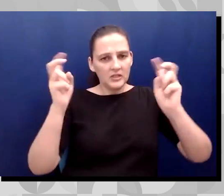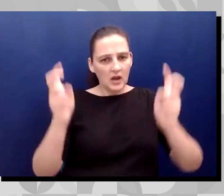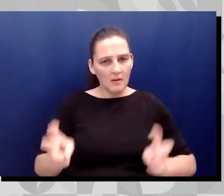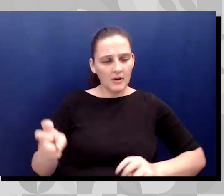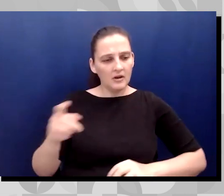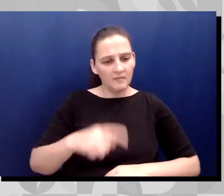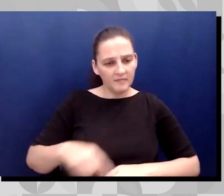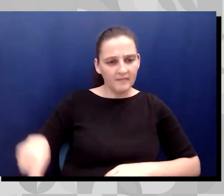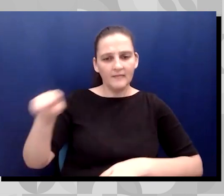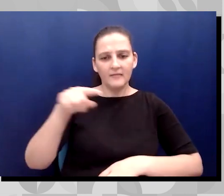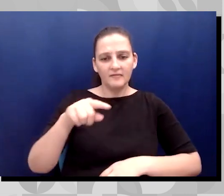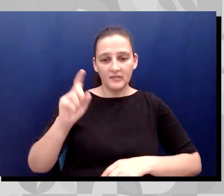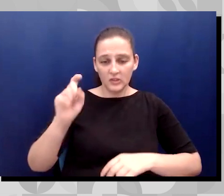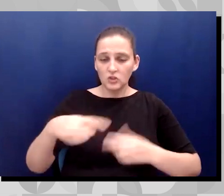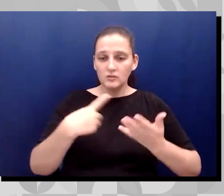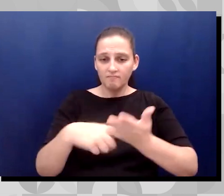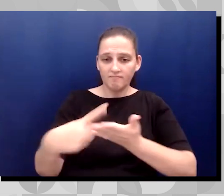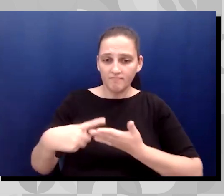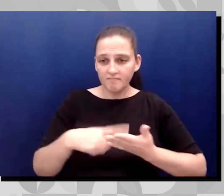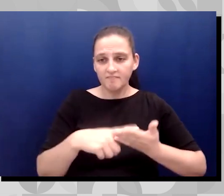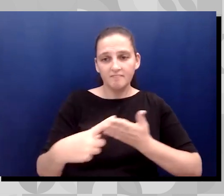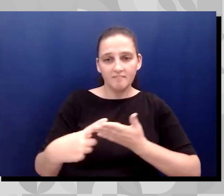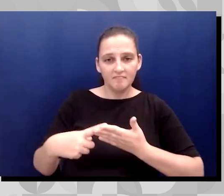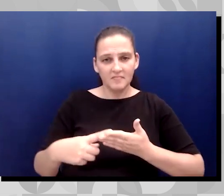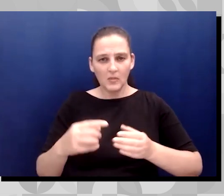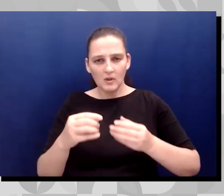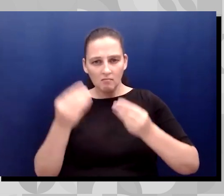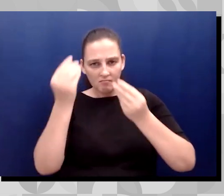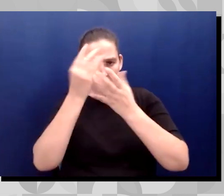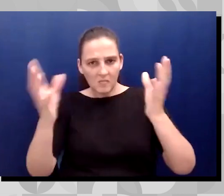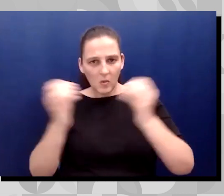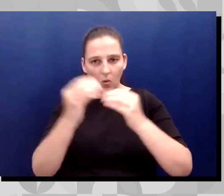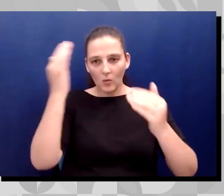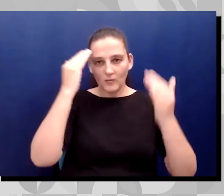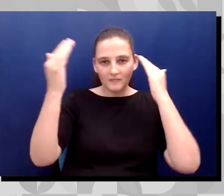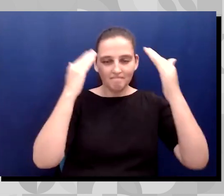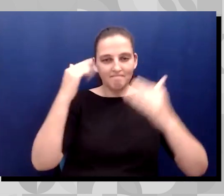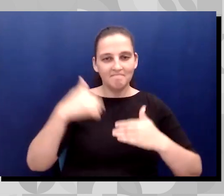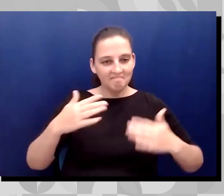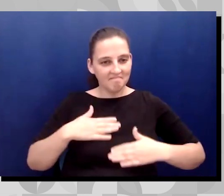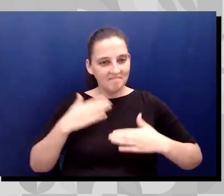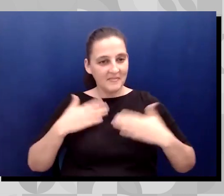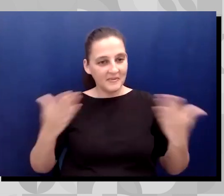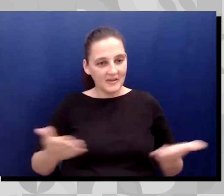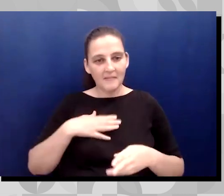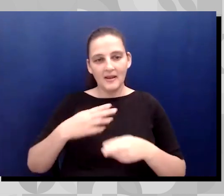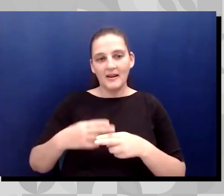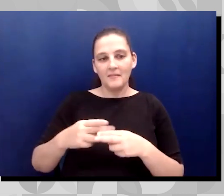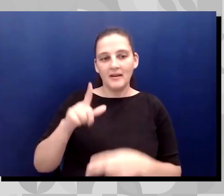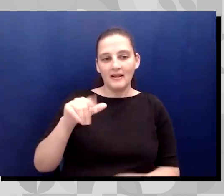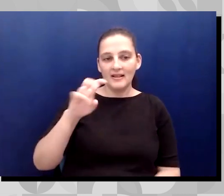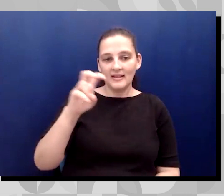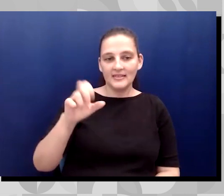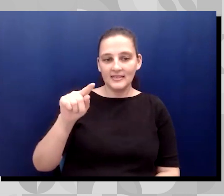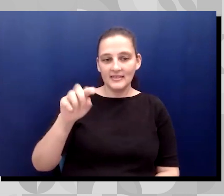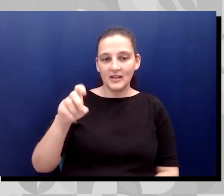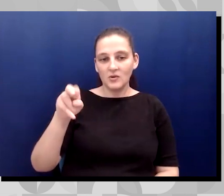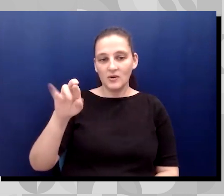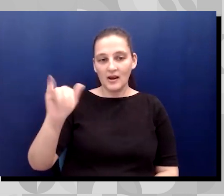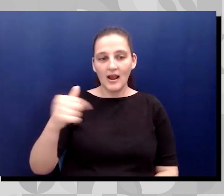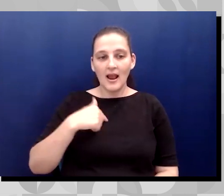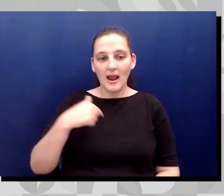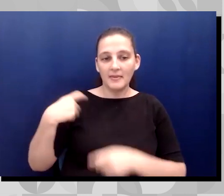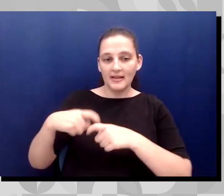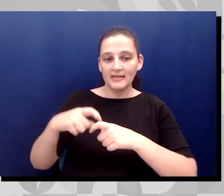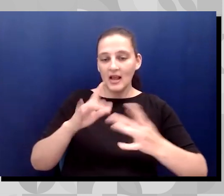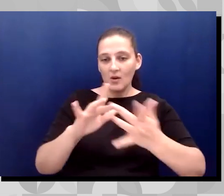discussing and creating more awareness, but I'm glad to be here. And yes, my name is Lizette Uria. I am the Latino Outreach Specialist for PEATC.